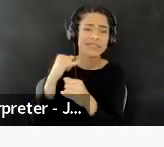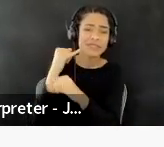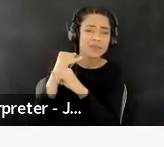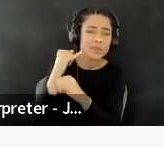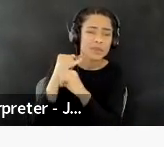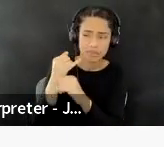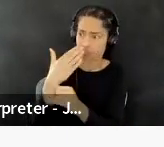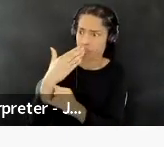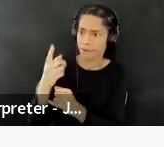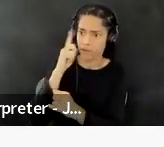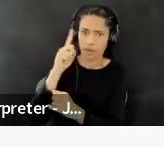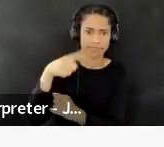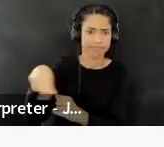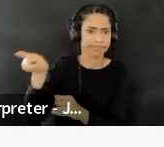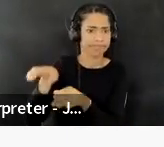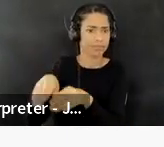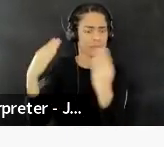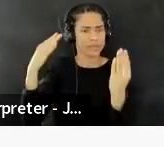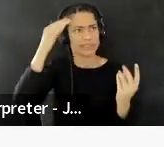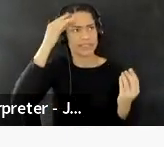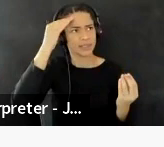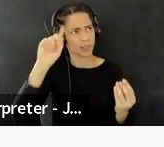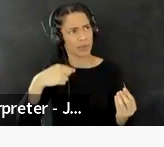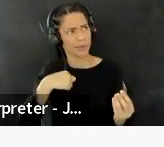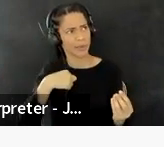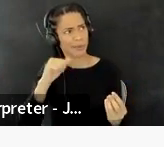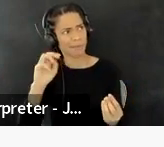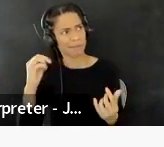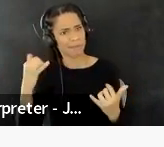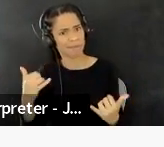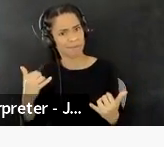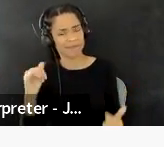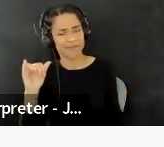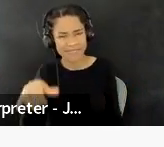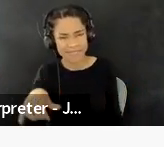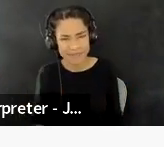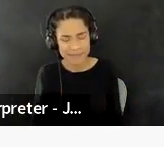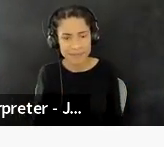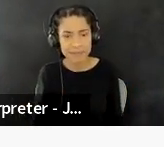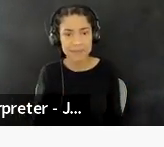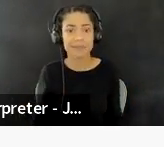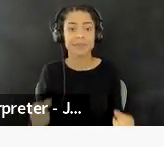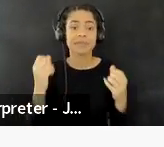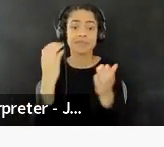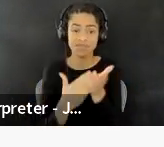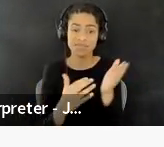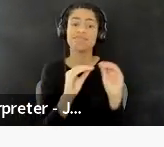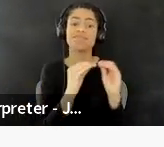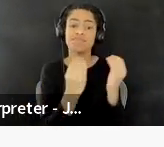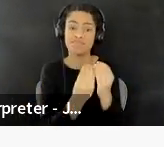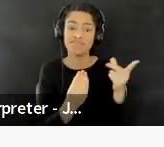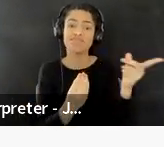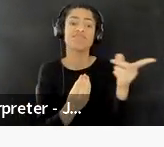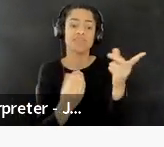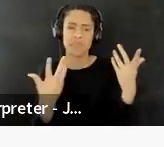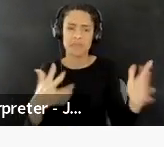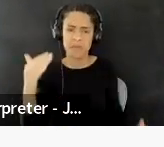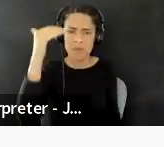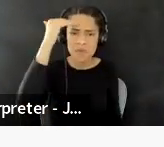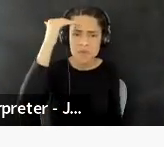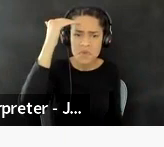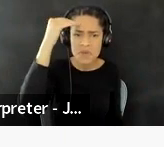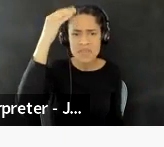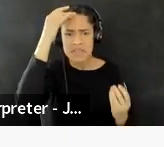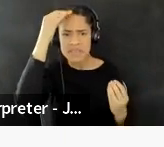Um, some have been engaging with these ideas for a while, perhaps years even, um,